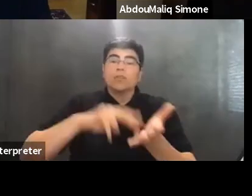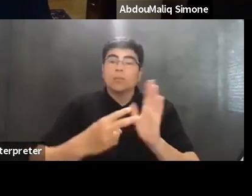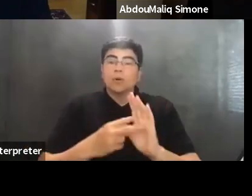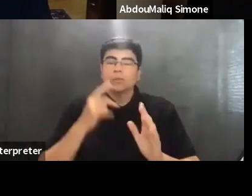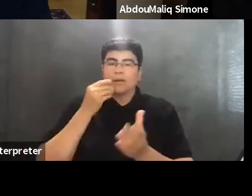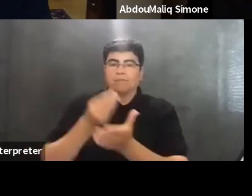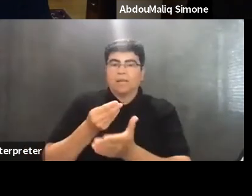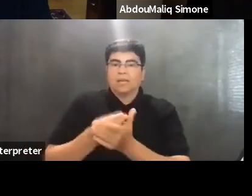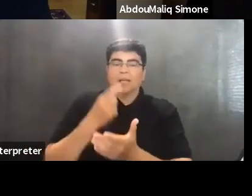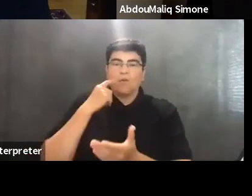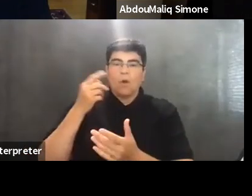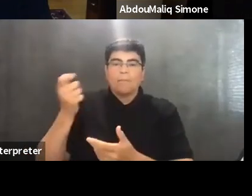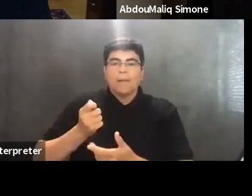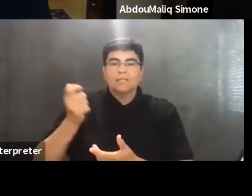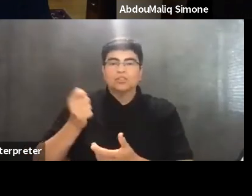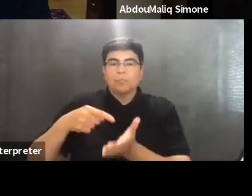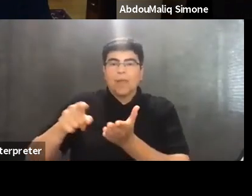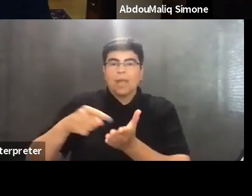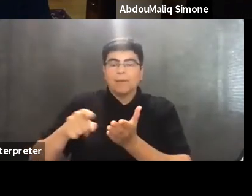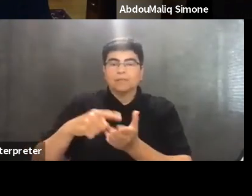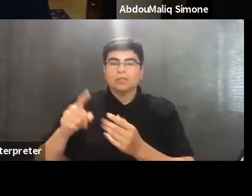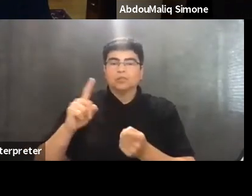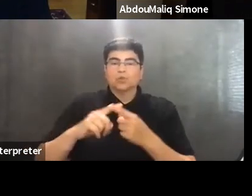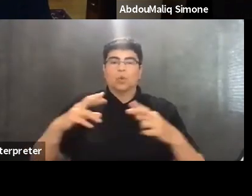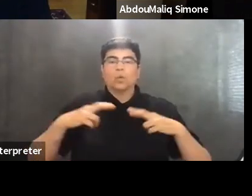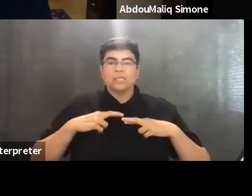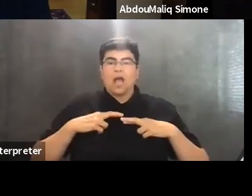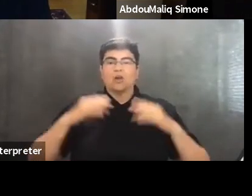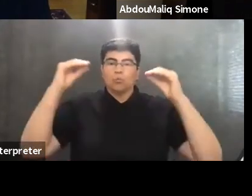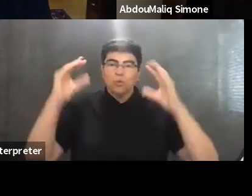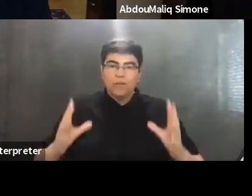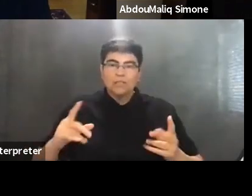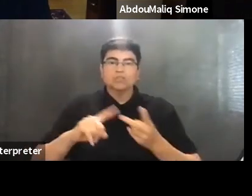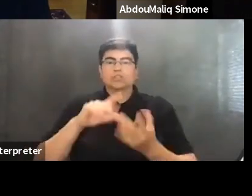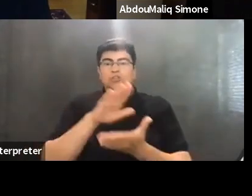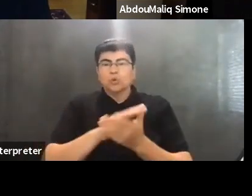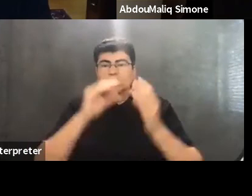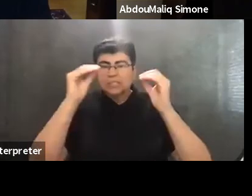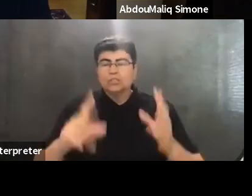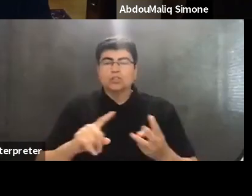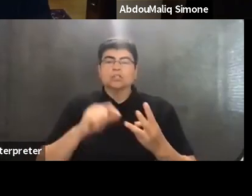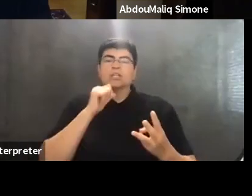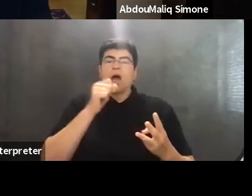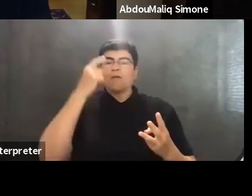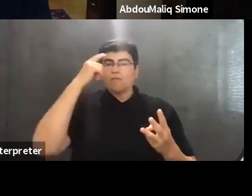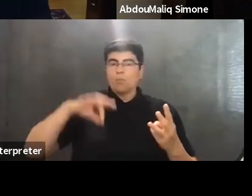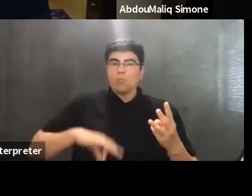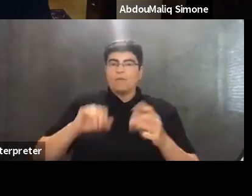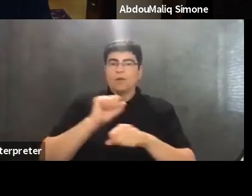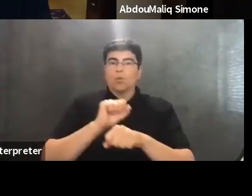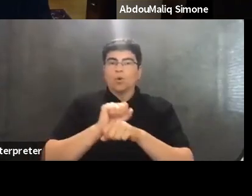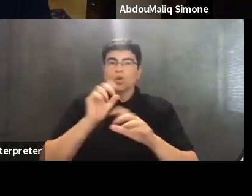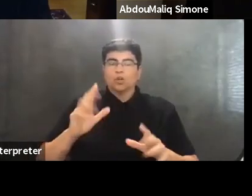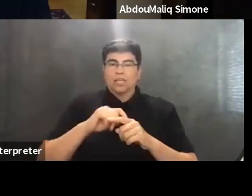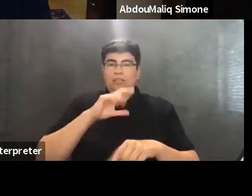pension payments to retired professors, school teachers, not-for-profit workers in the global